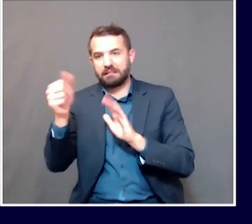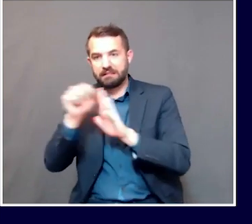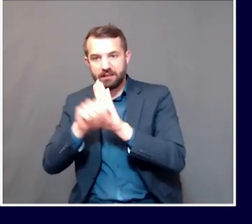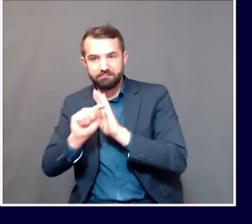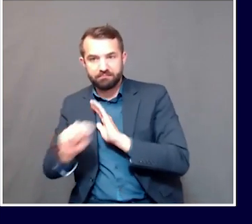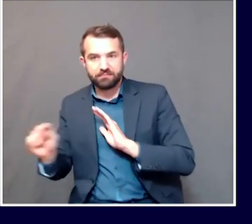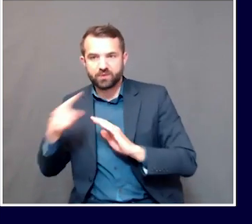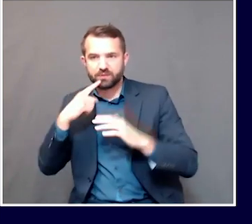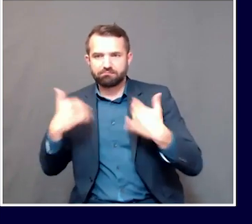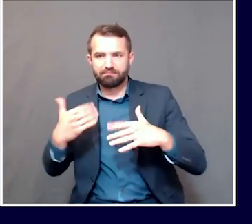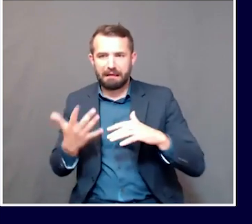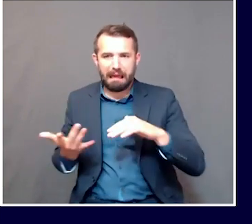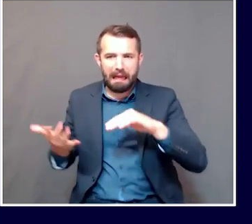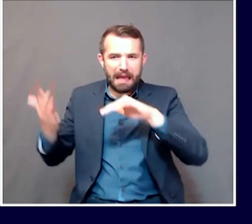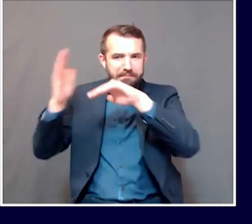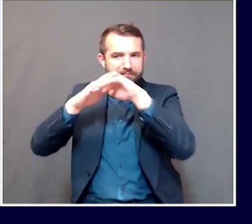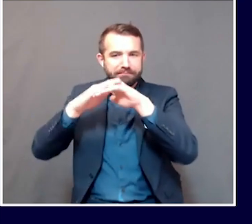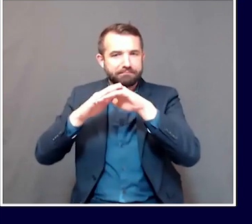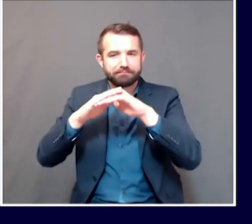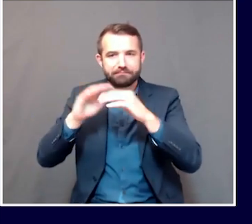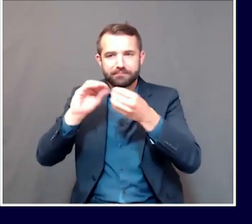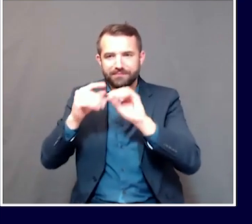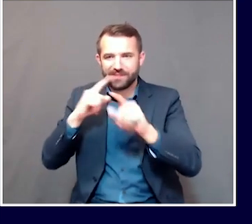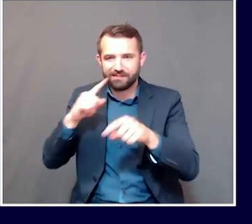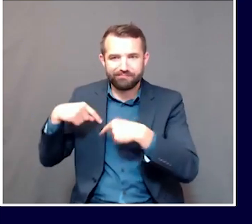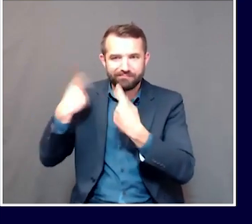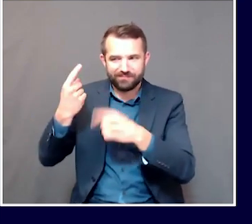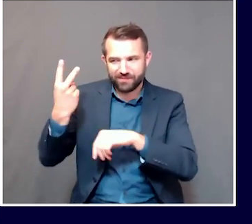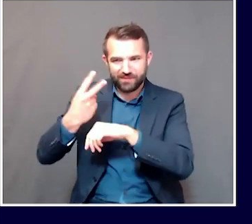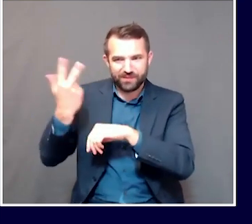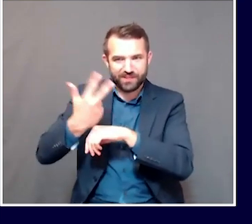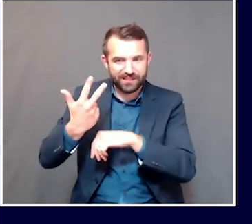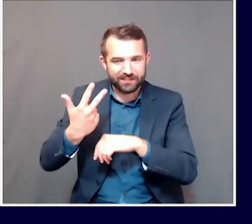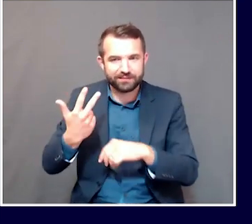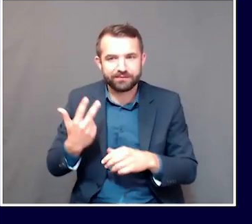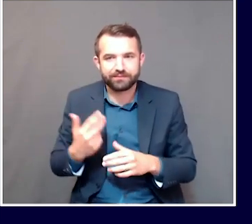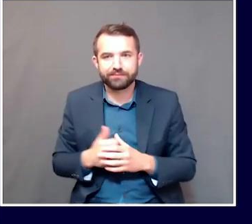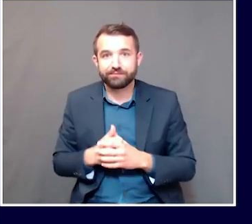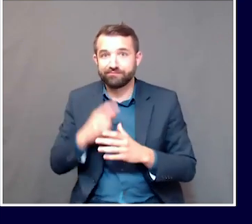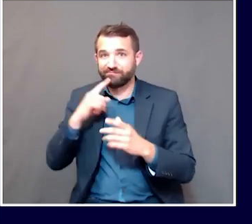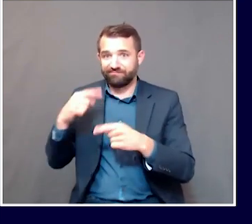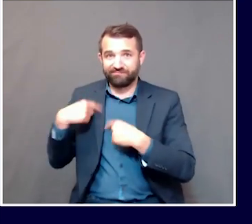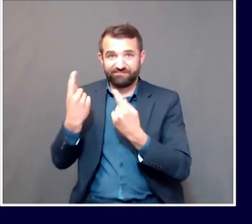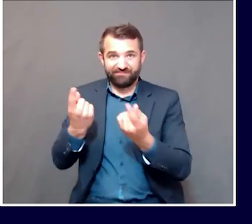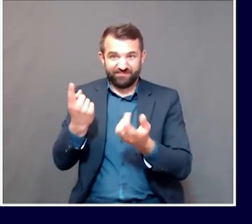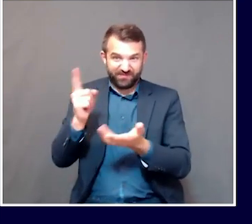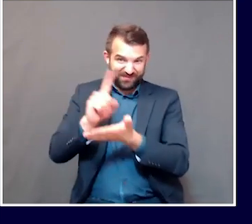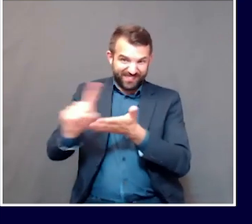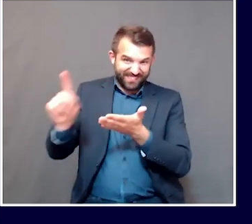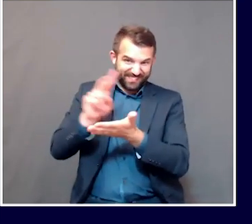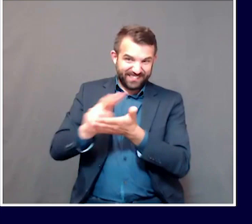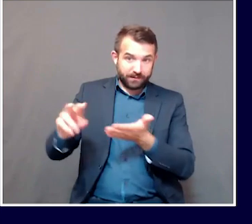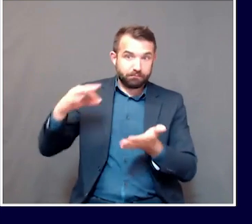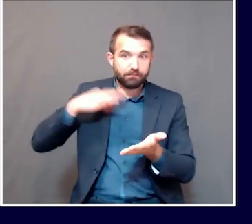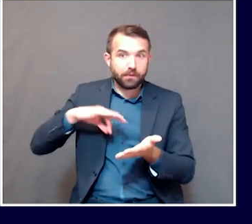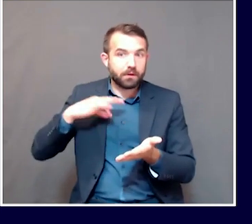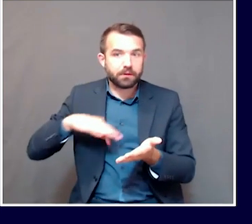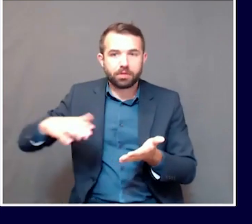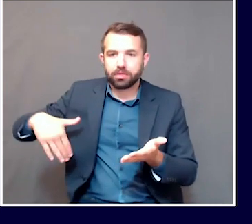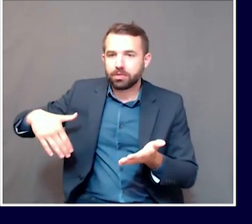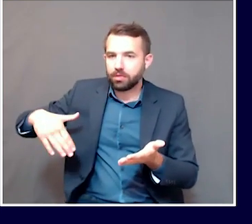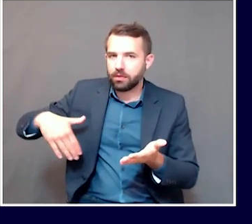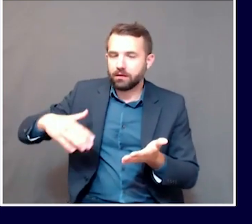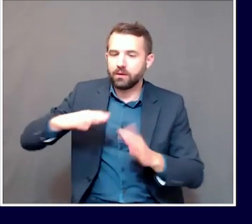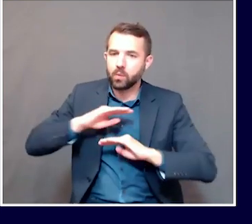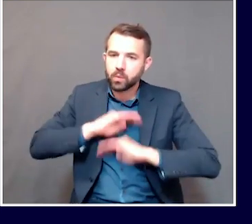increase in cases just in the past couple of days over the past couple of weeks. Thankfully, Maine has not been among those, but we